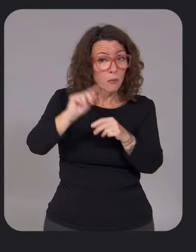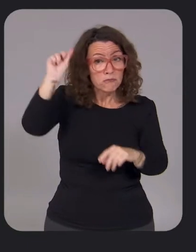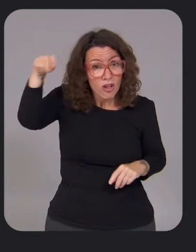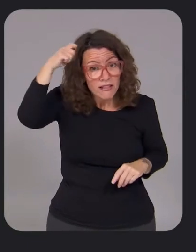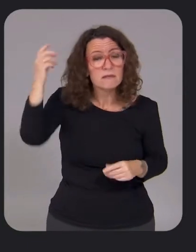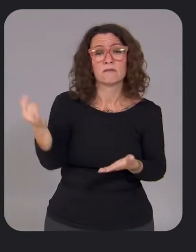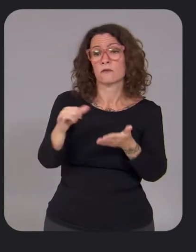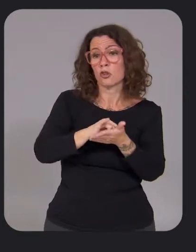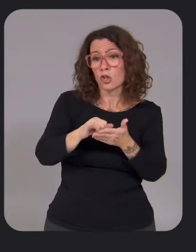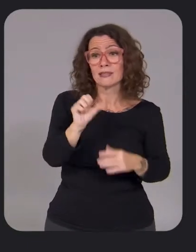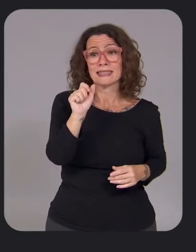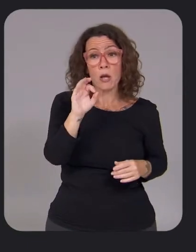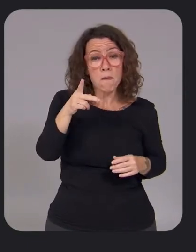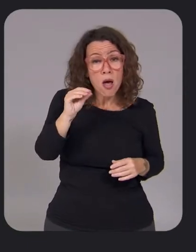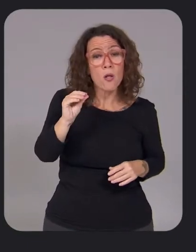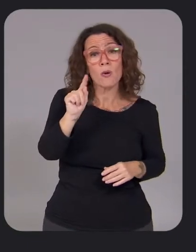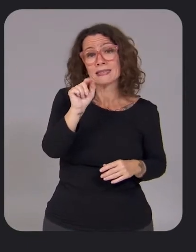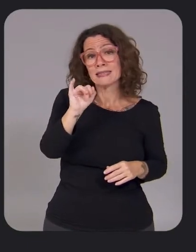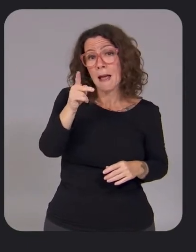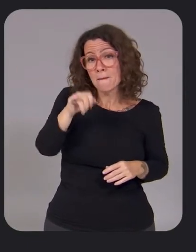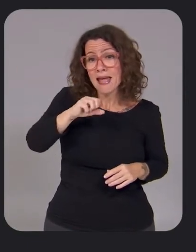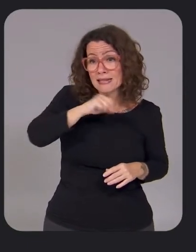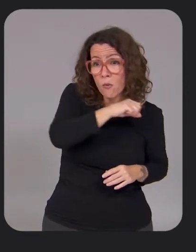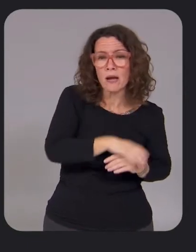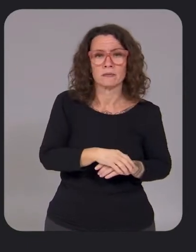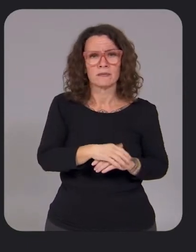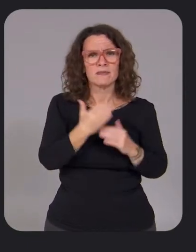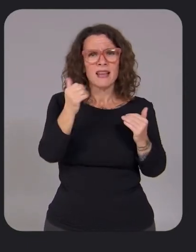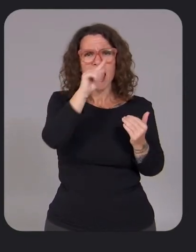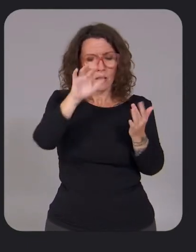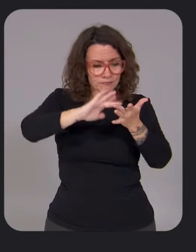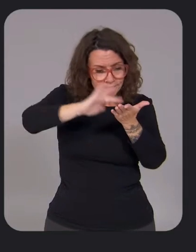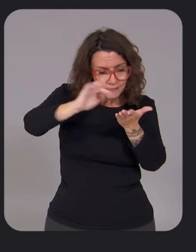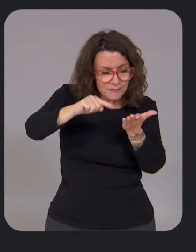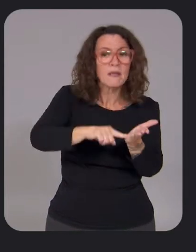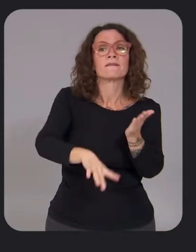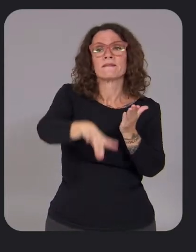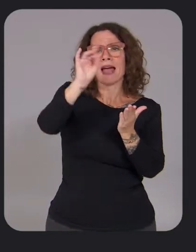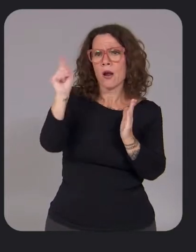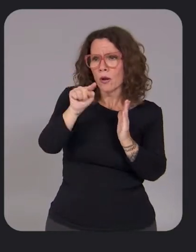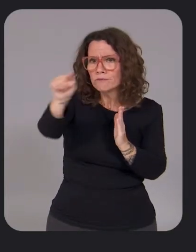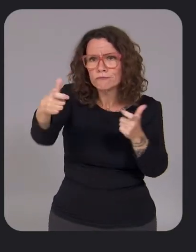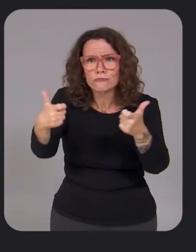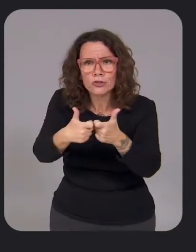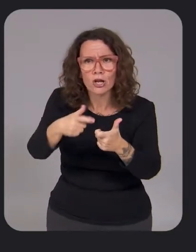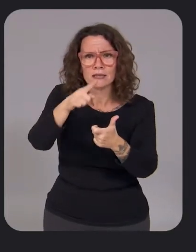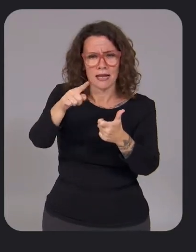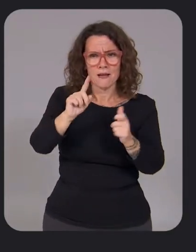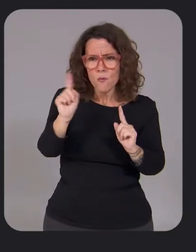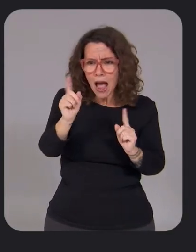Sao Paulo and Taipei. Now you can find nearby stations and even pinpoint how many vehicles are available in real time